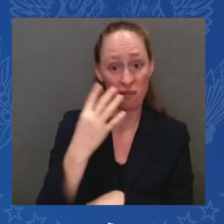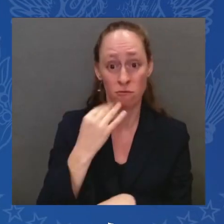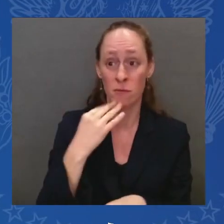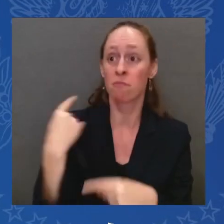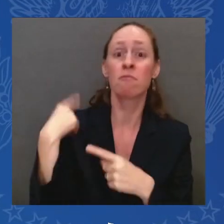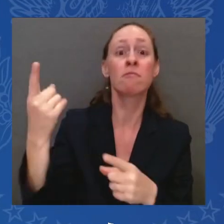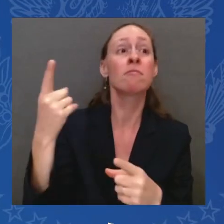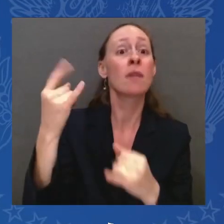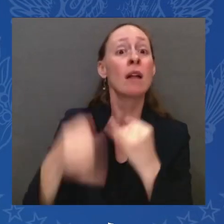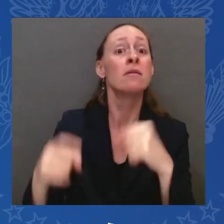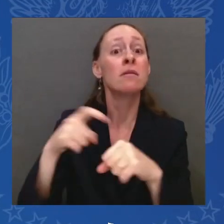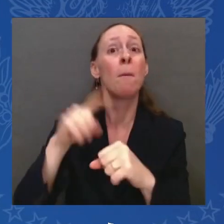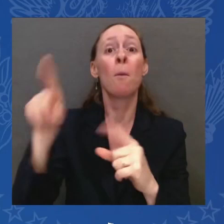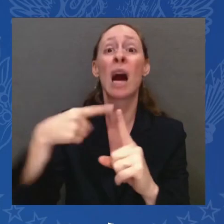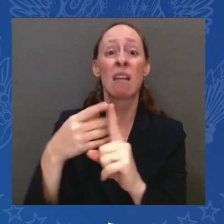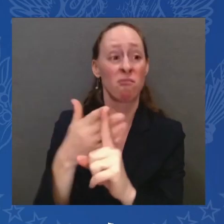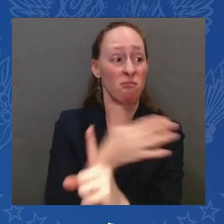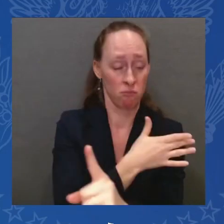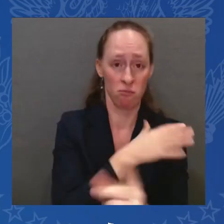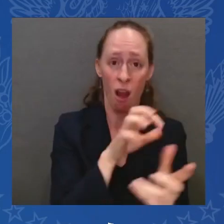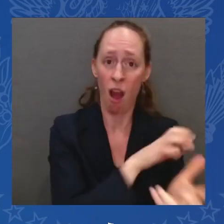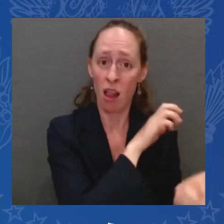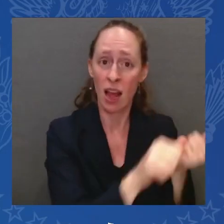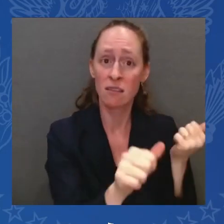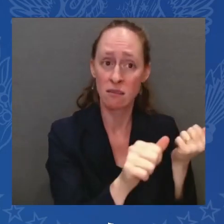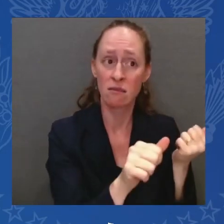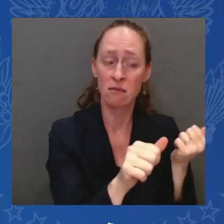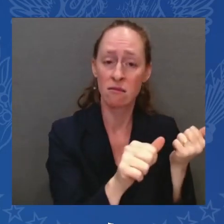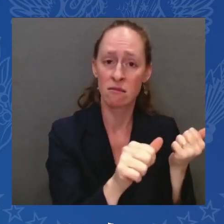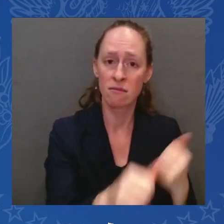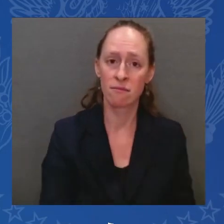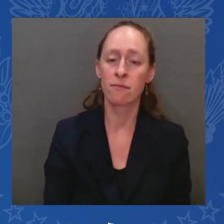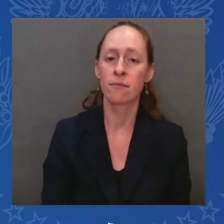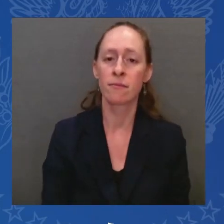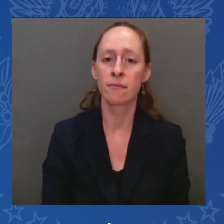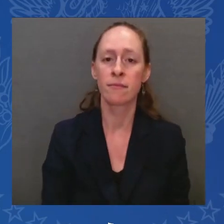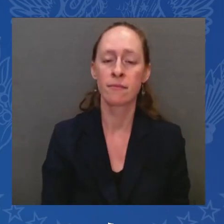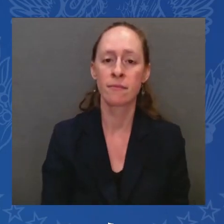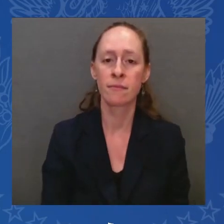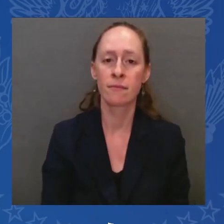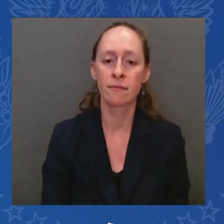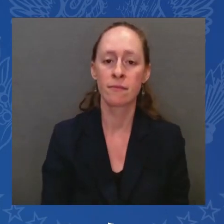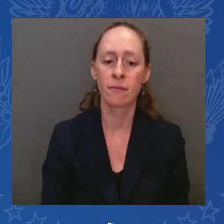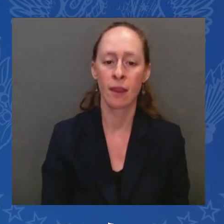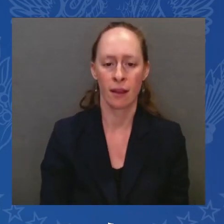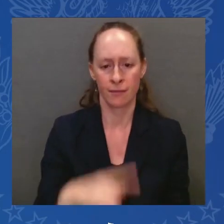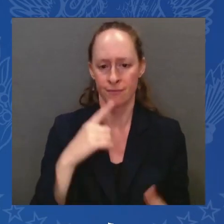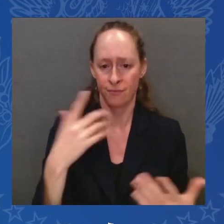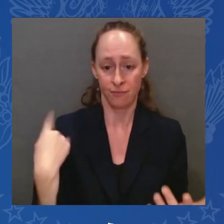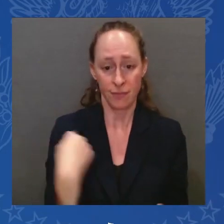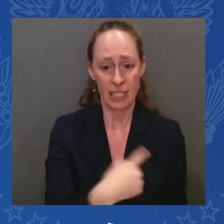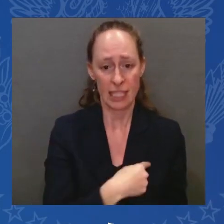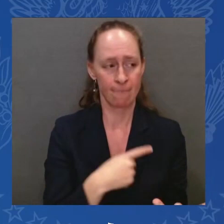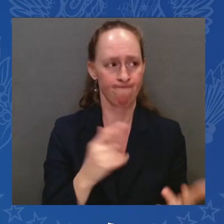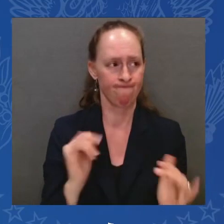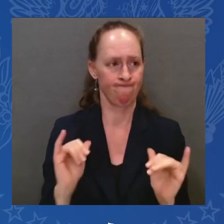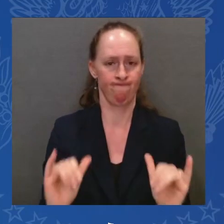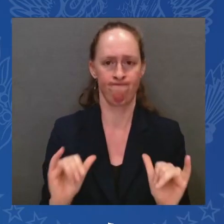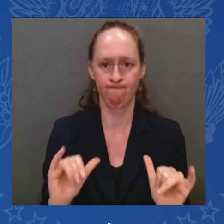that reminded us all of that expression I learned from my dad early on, silence is complicity.